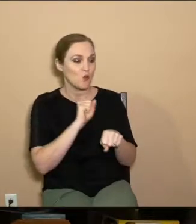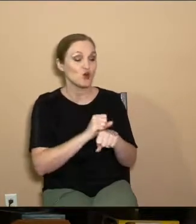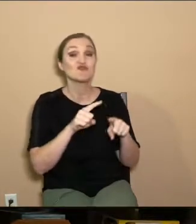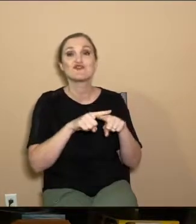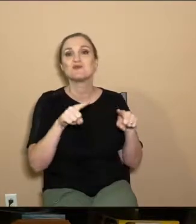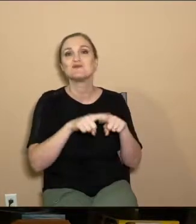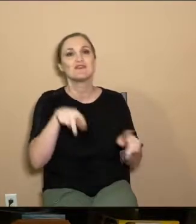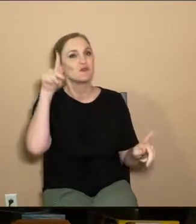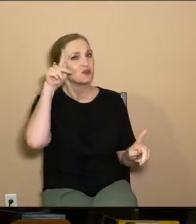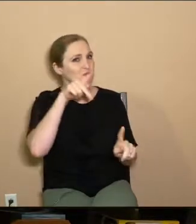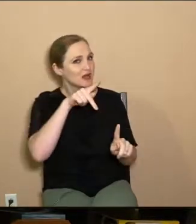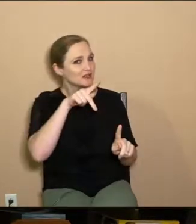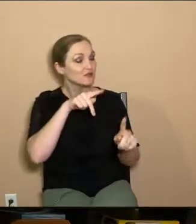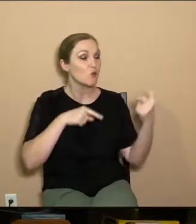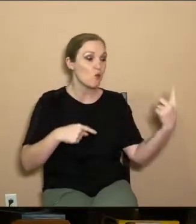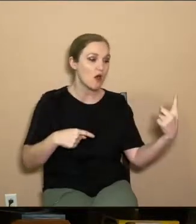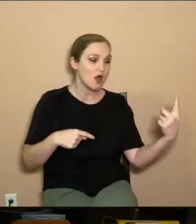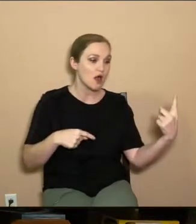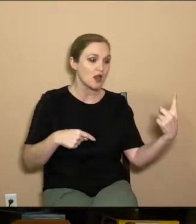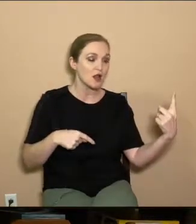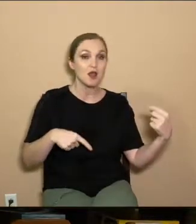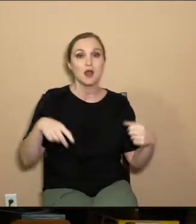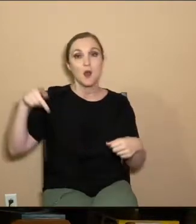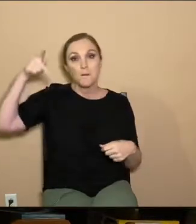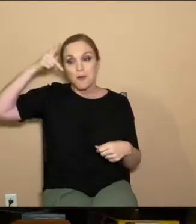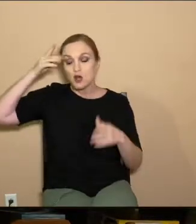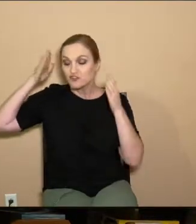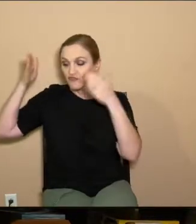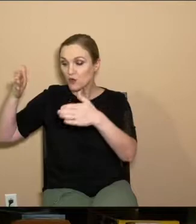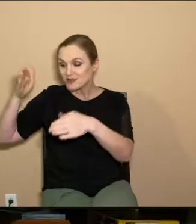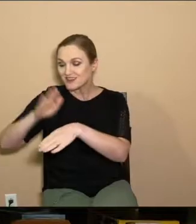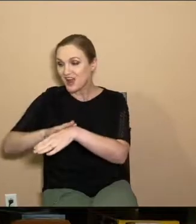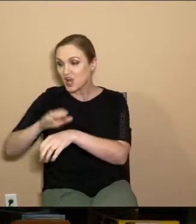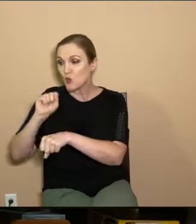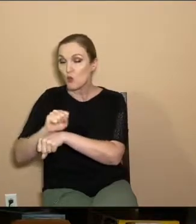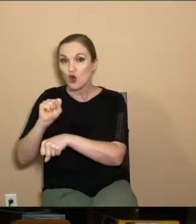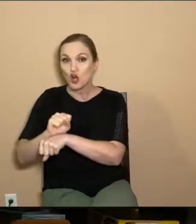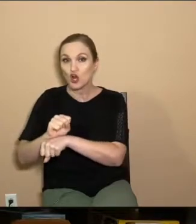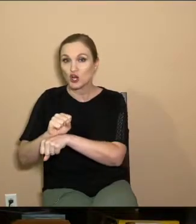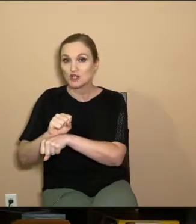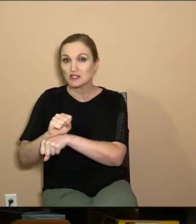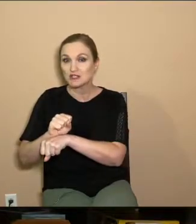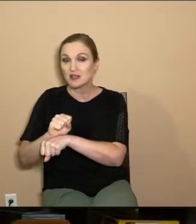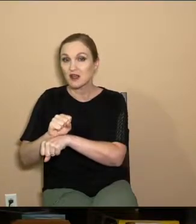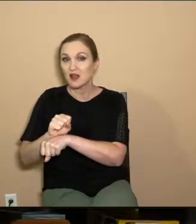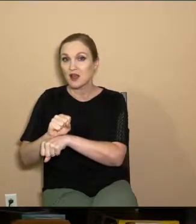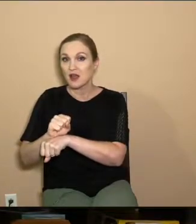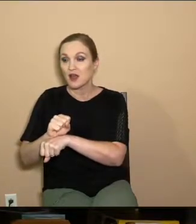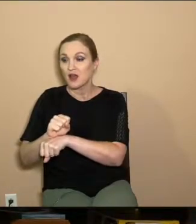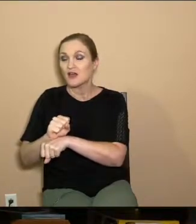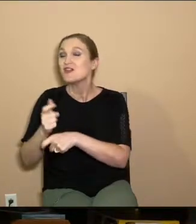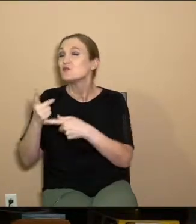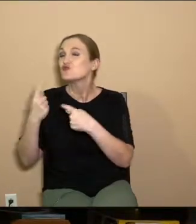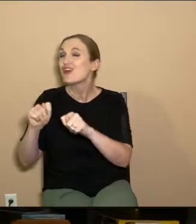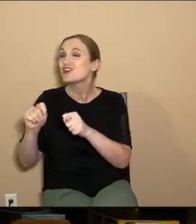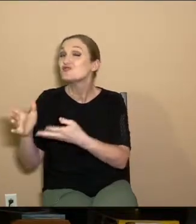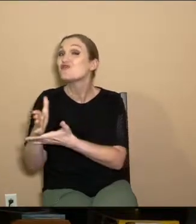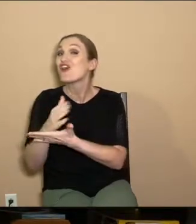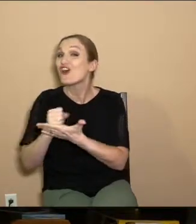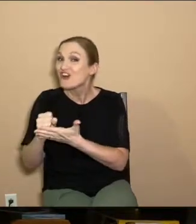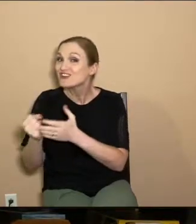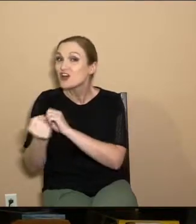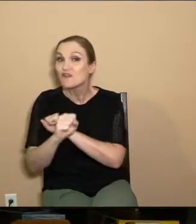different perspectives. One, Paul focusing mostly on works that, that individuals would do to earn their